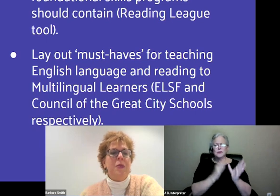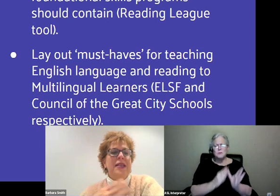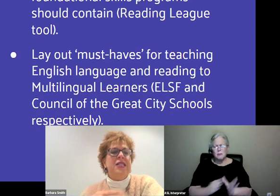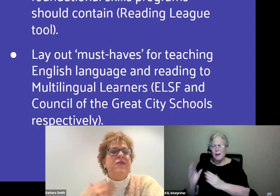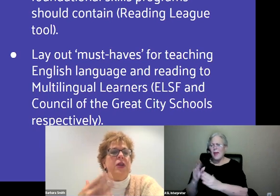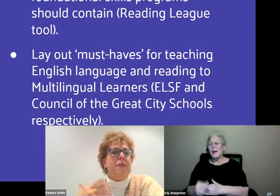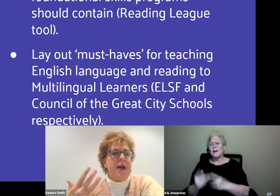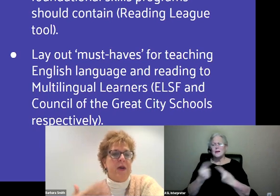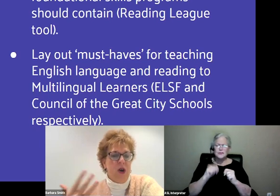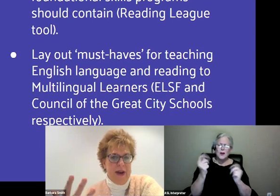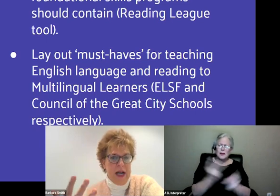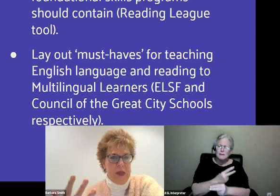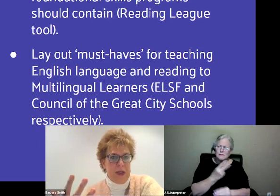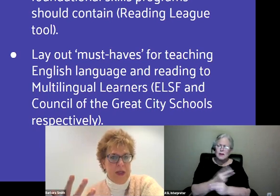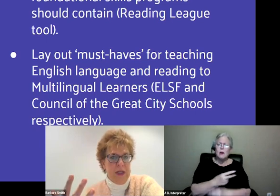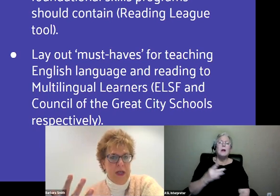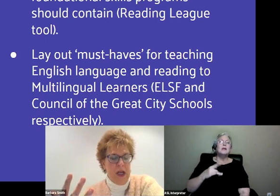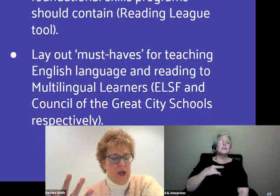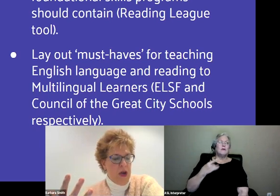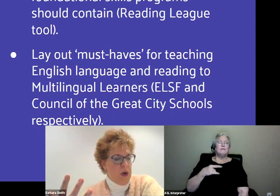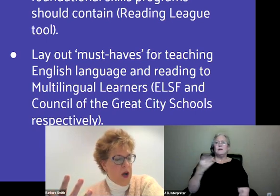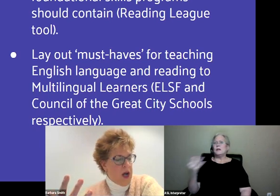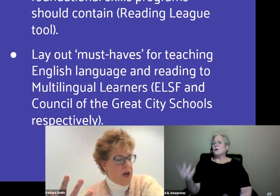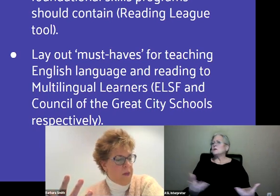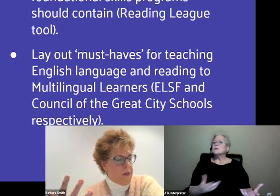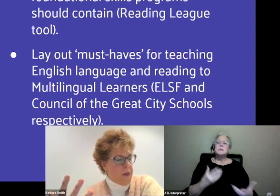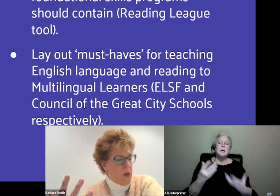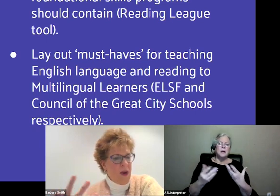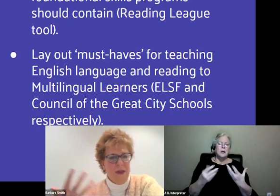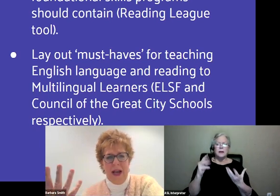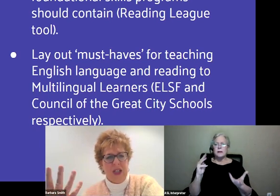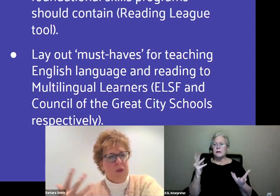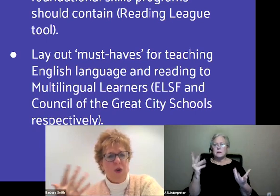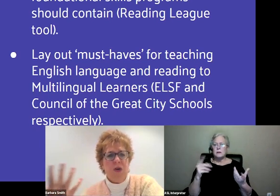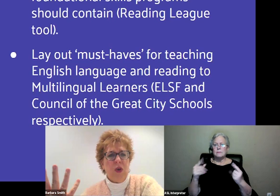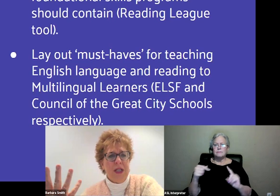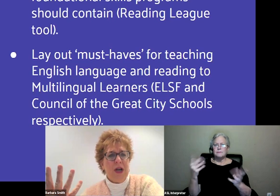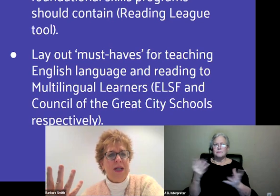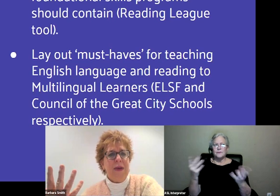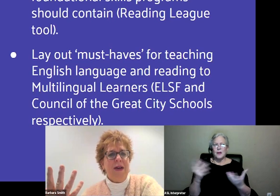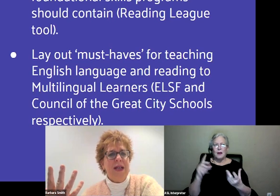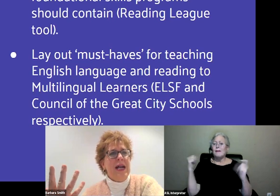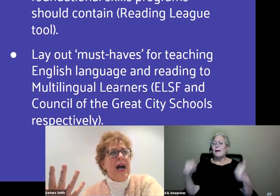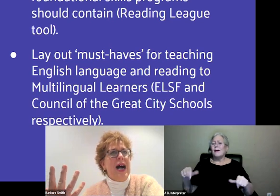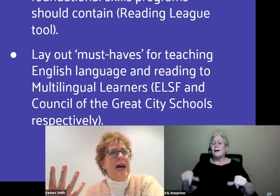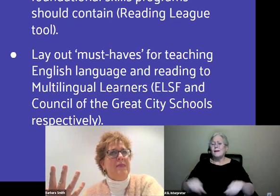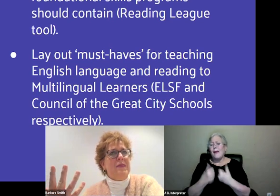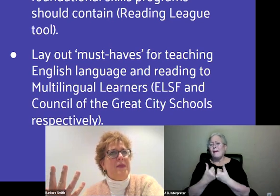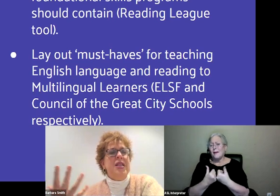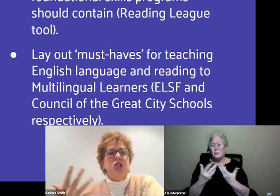out. So, when it begins to feel like a merry-go-round, you know, one of the mics, Smoker or Fuller, and talks about